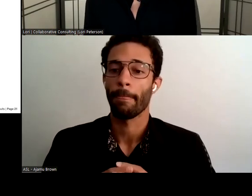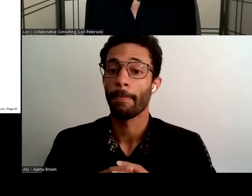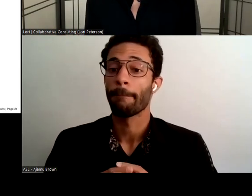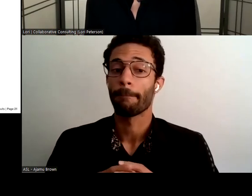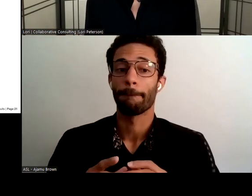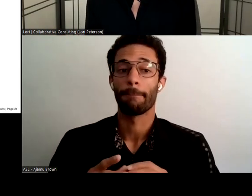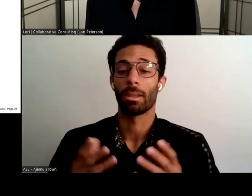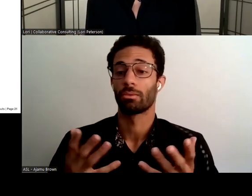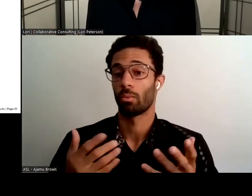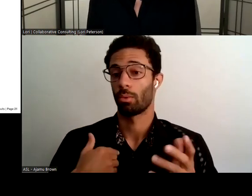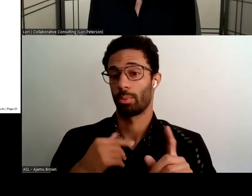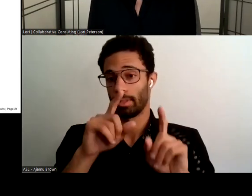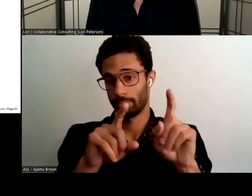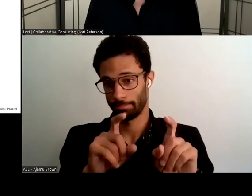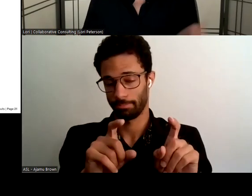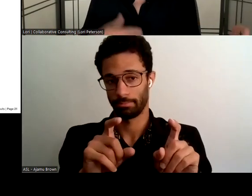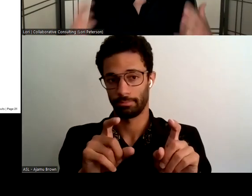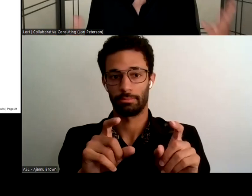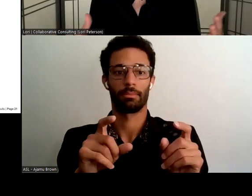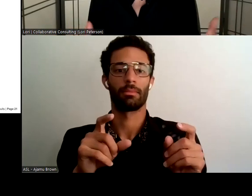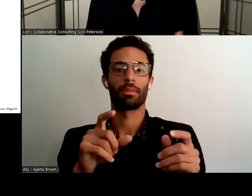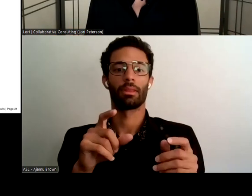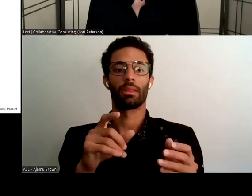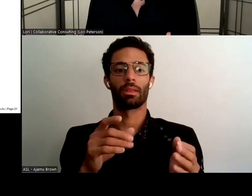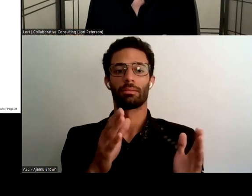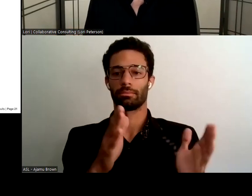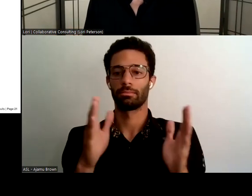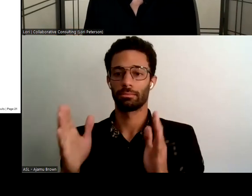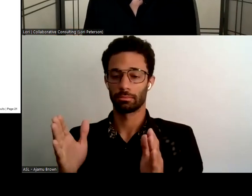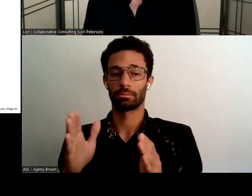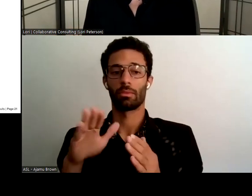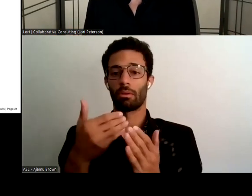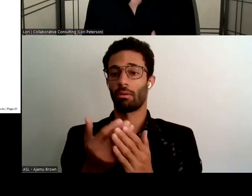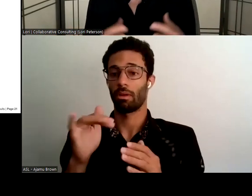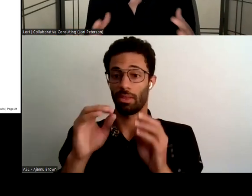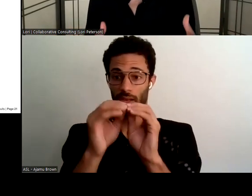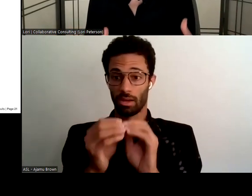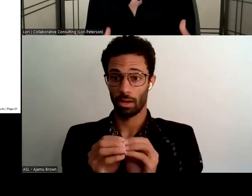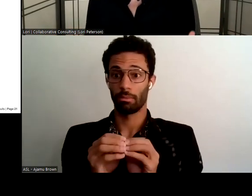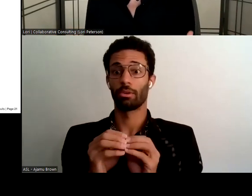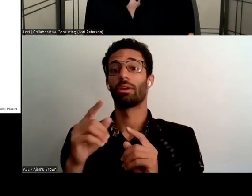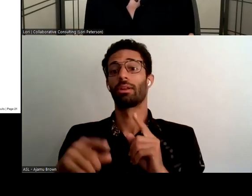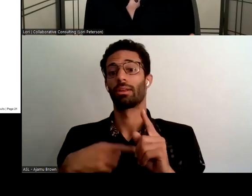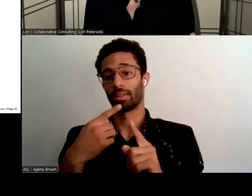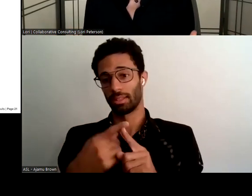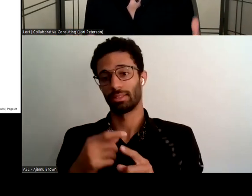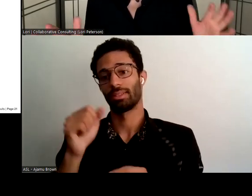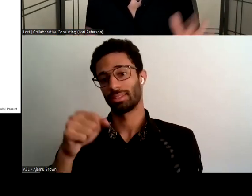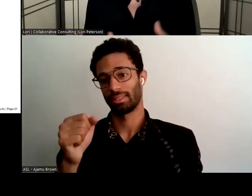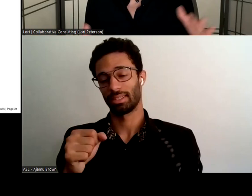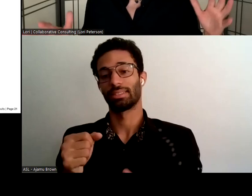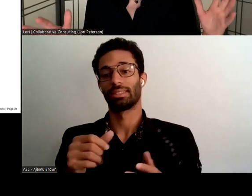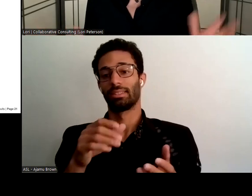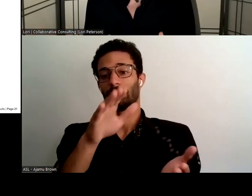and then we took all of that data and as you can imagine it was a lot of interview data